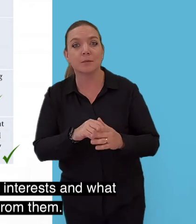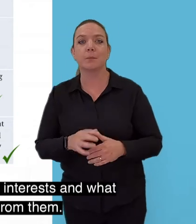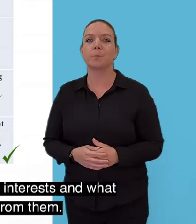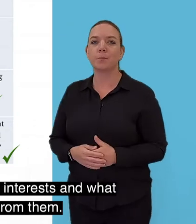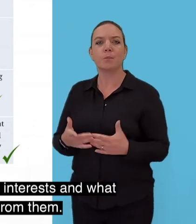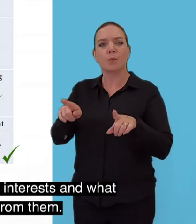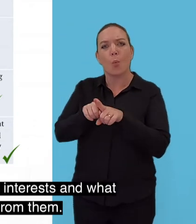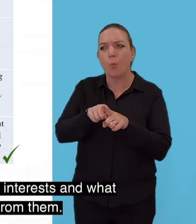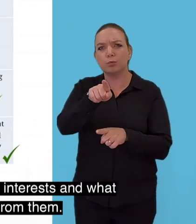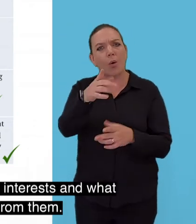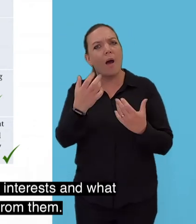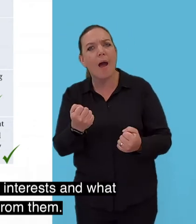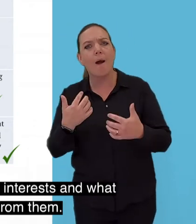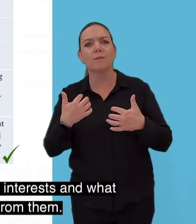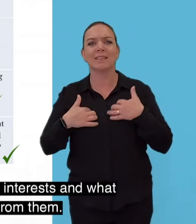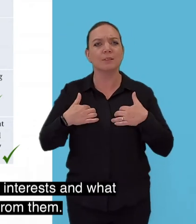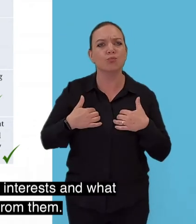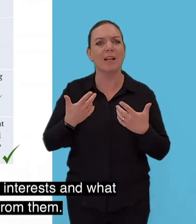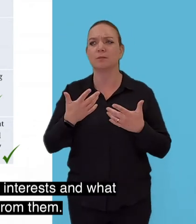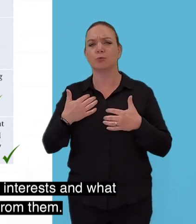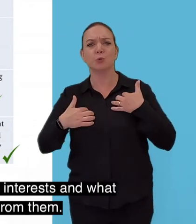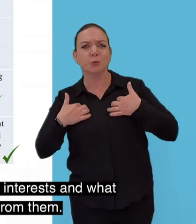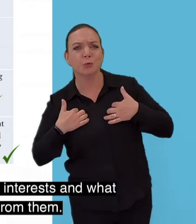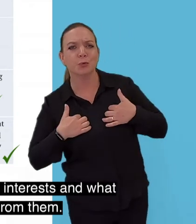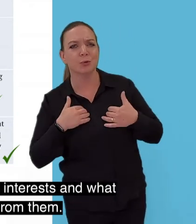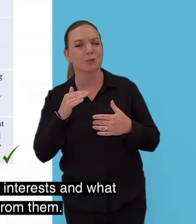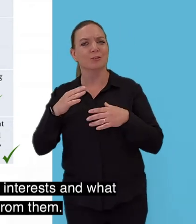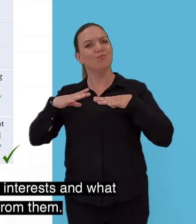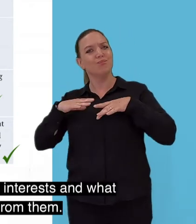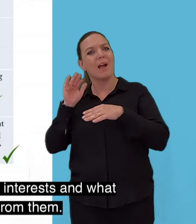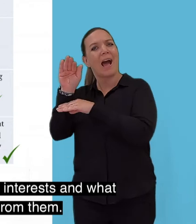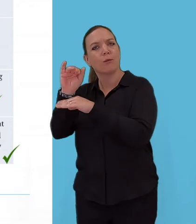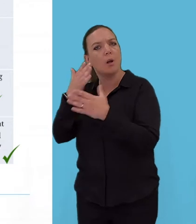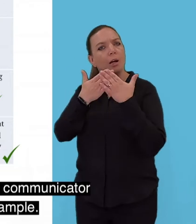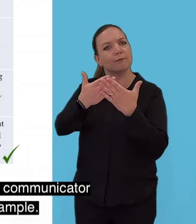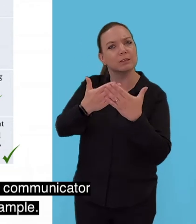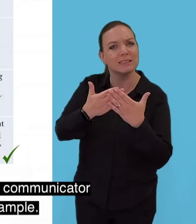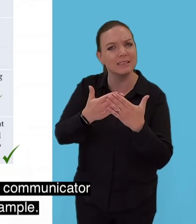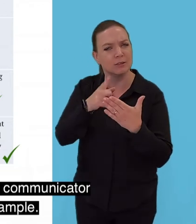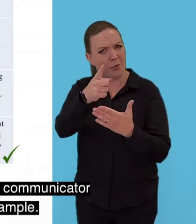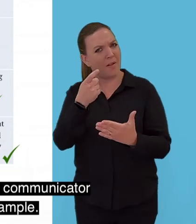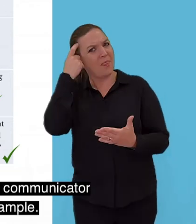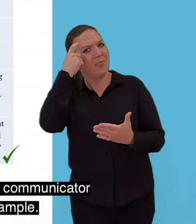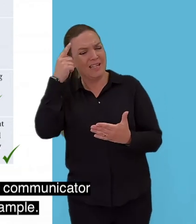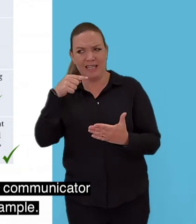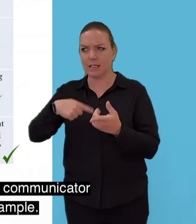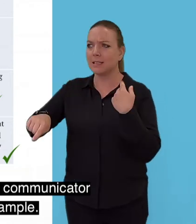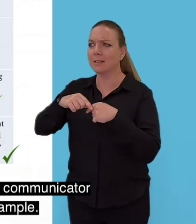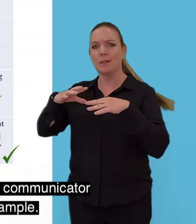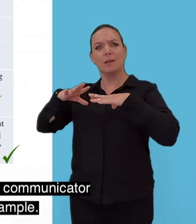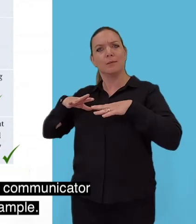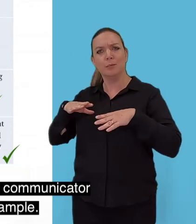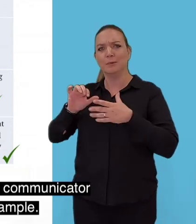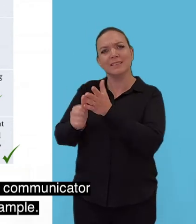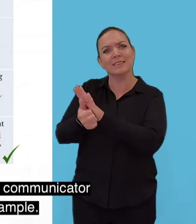so have a think about some of your hobbies and interests and what sort of relevant skills you develop from them. It might be that you've become a